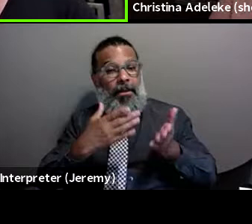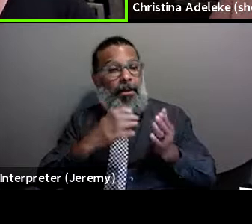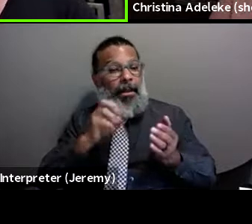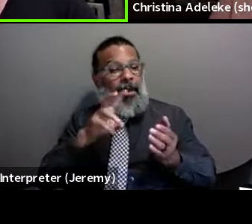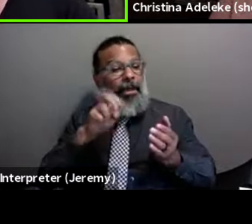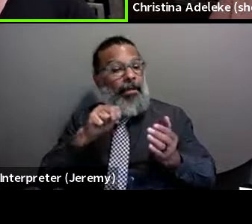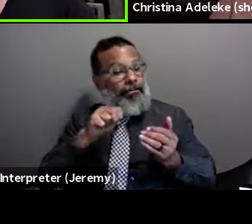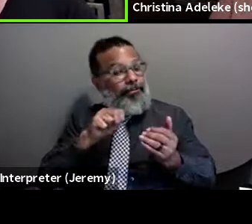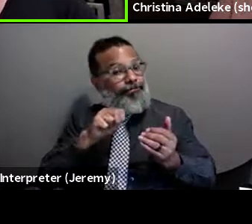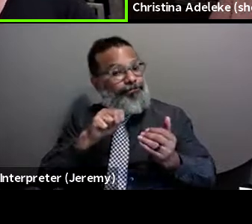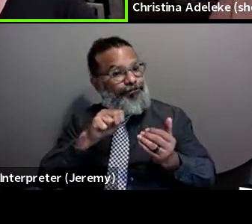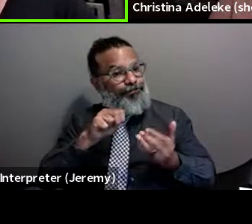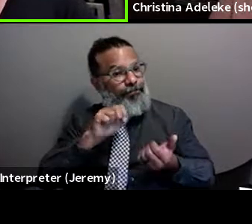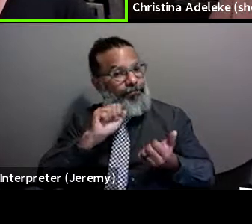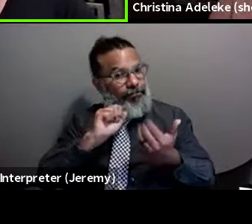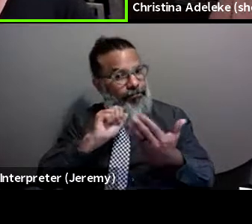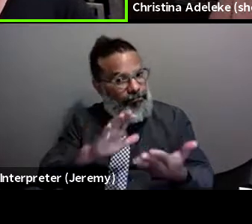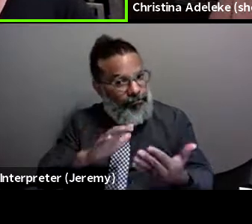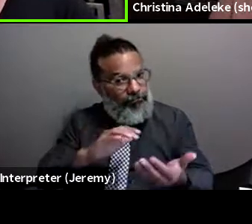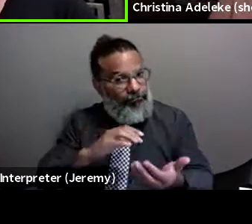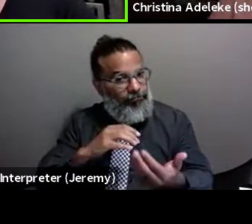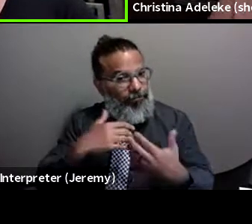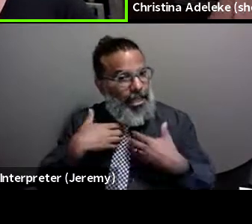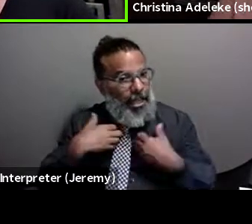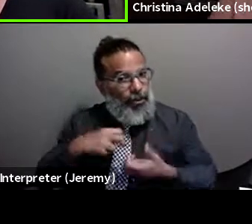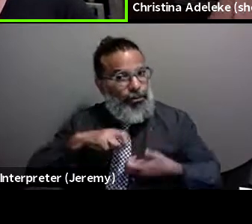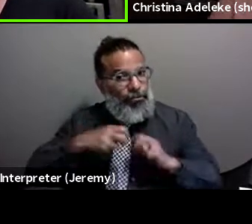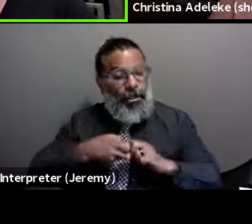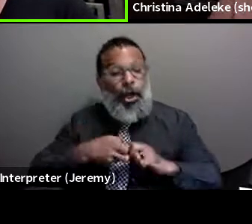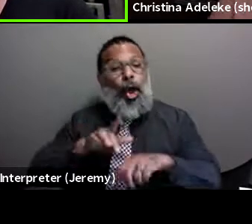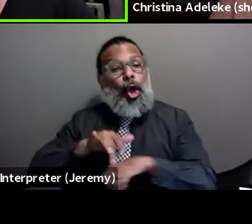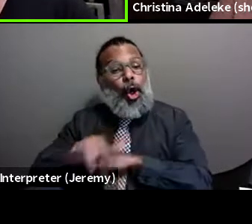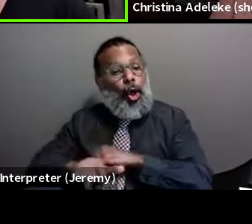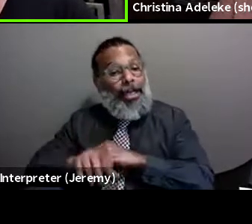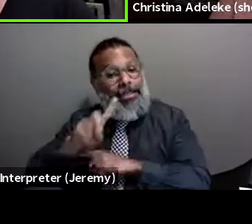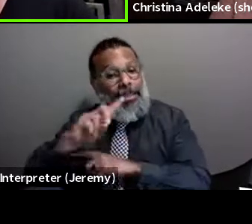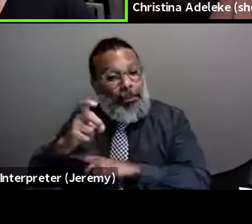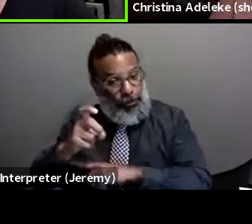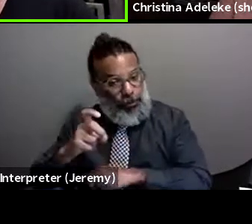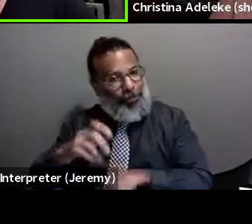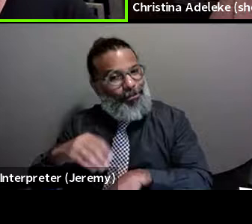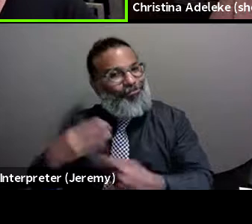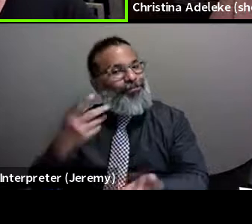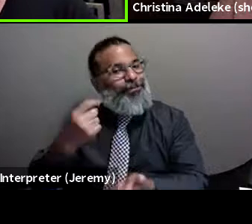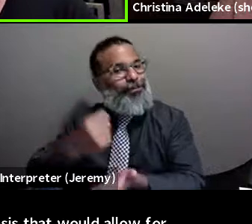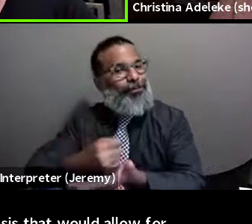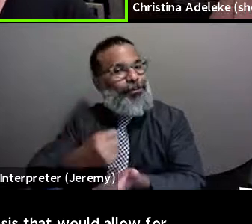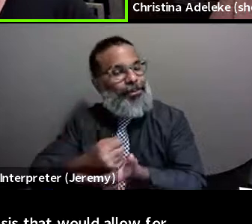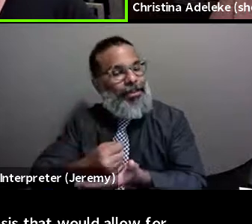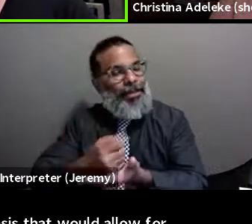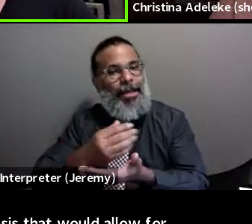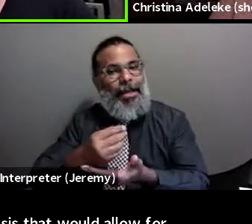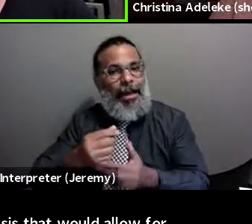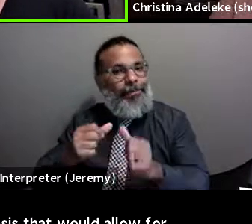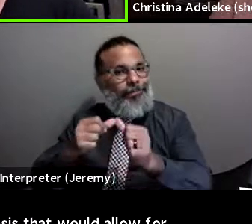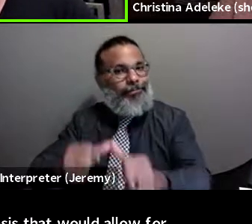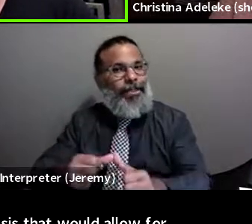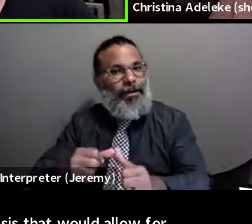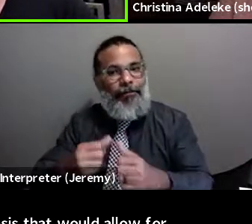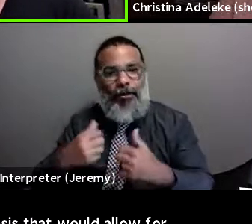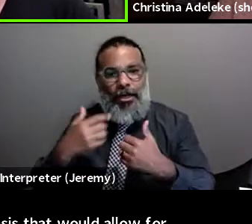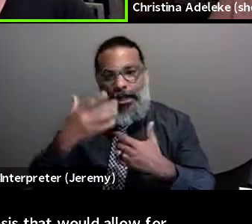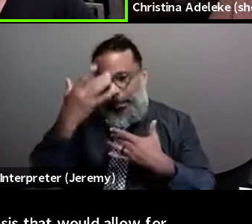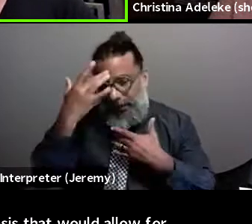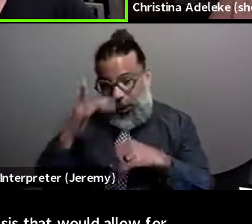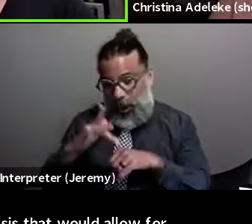health concerns. You know, receiving early diagnosis that would allow for treatment and maintenance for illnesses in the